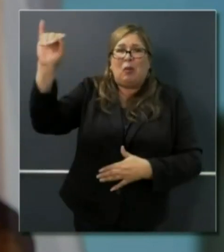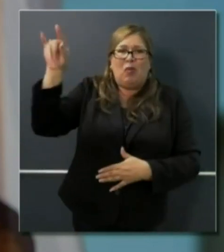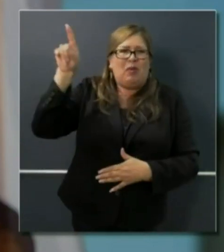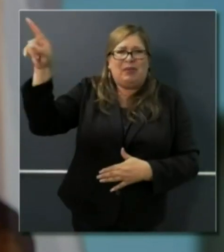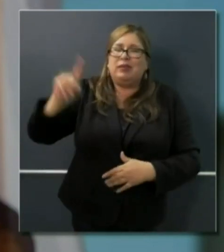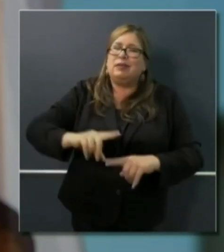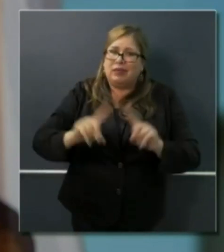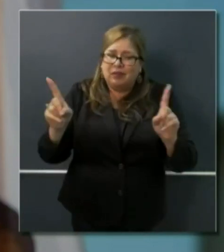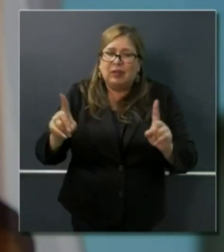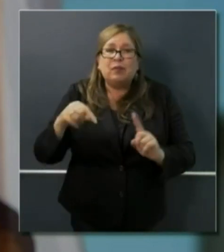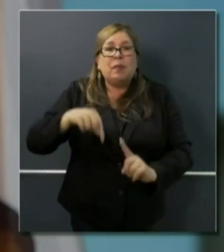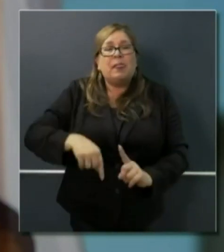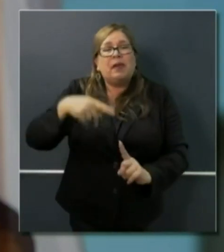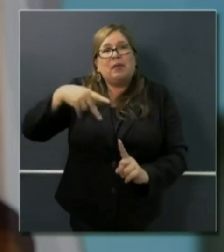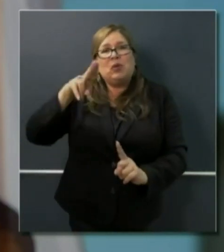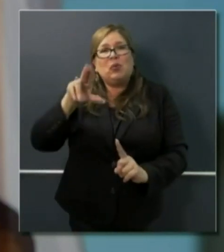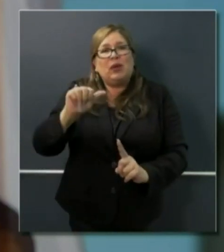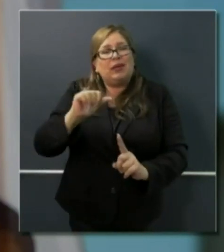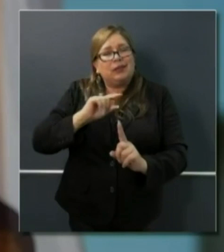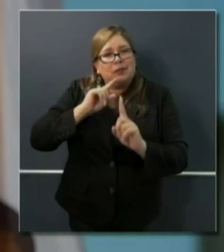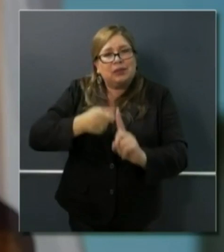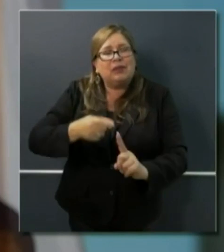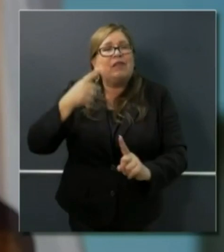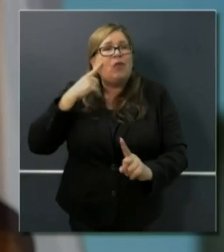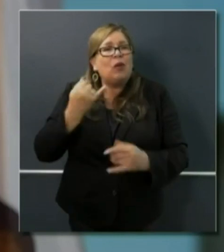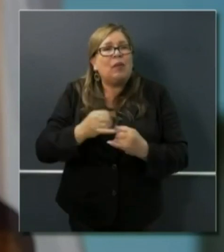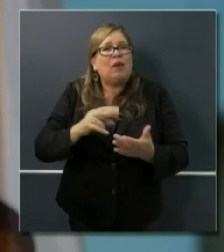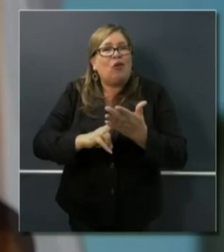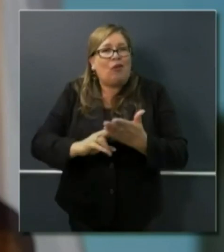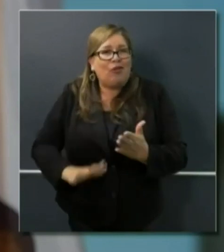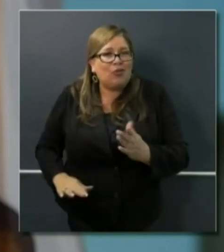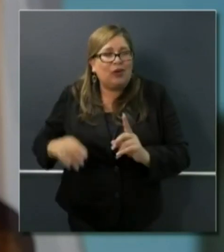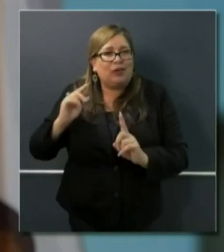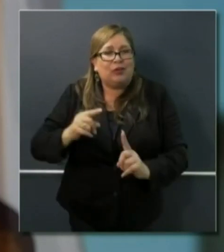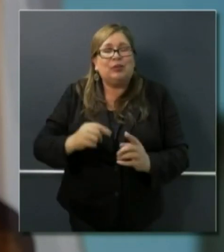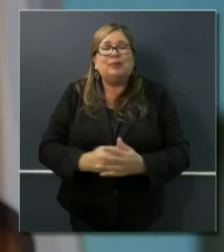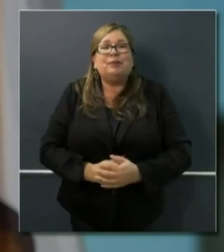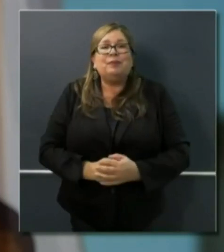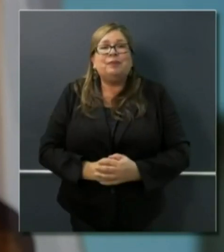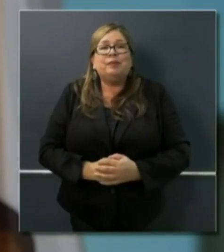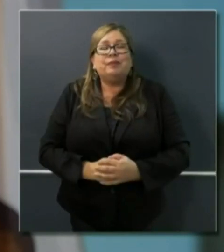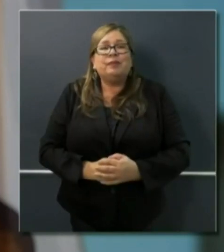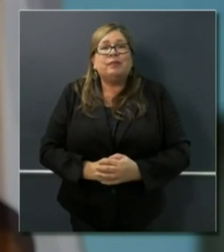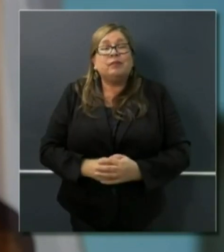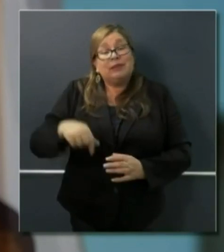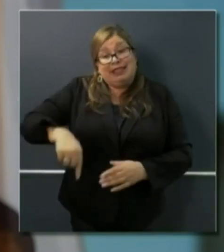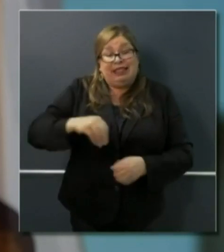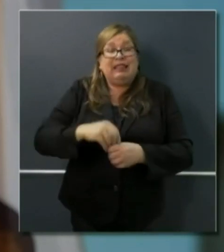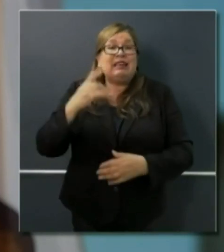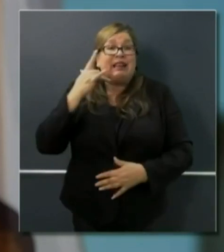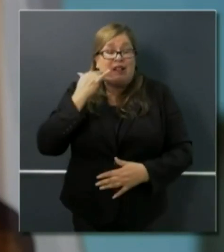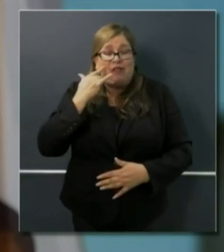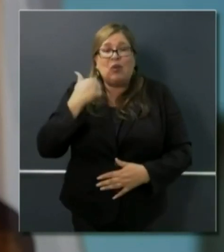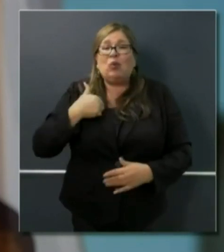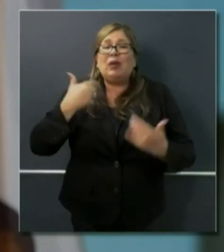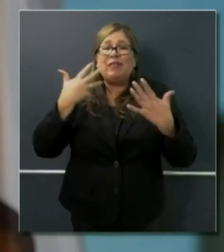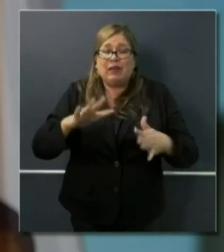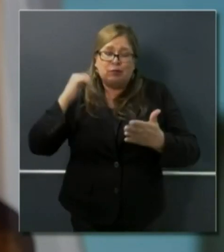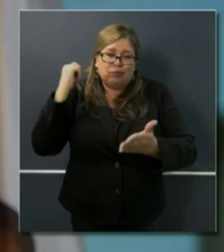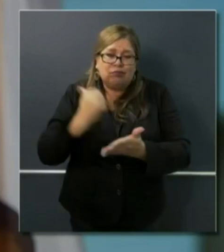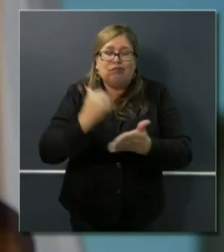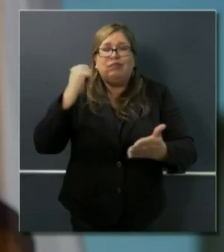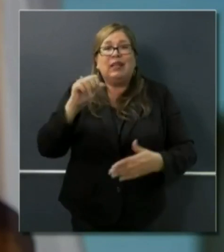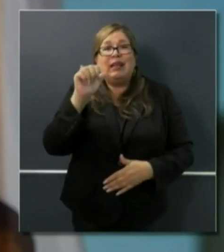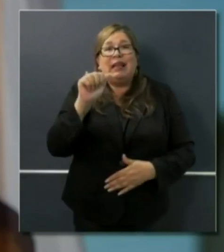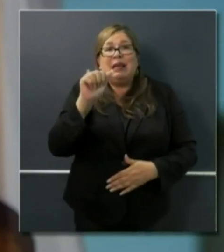indeed why the state of California advanced what is well known within the state, a decision where we codified through AB5